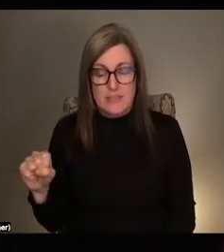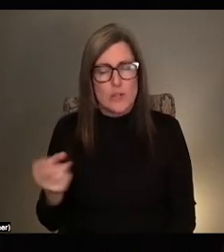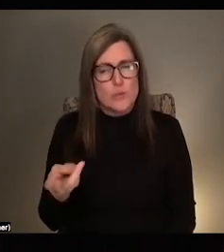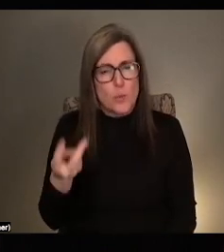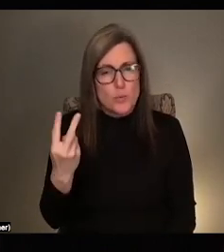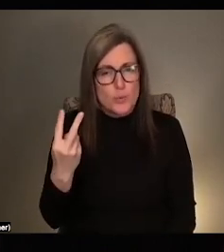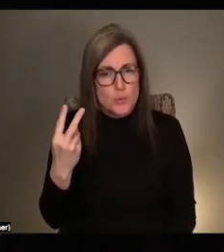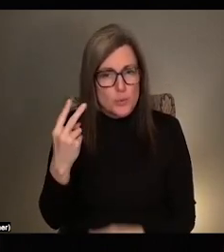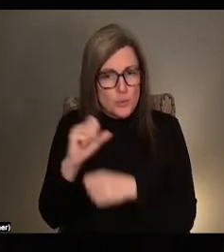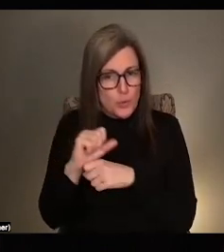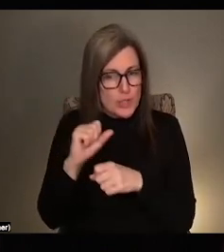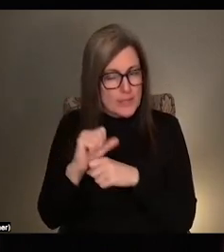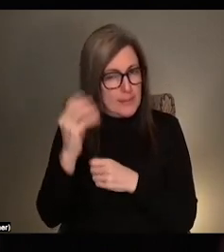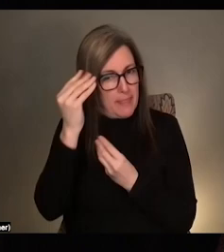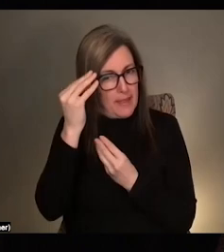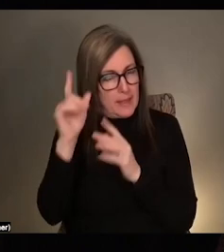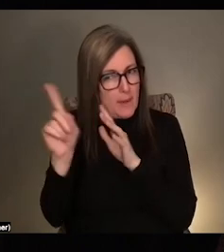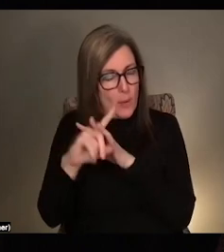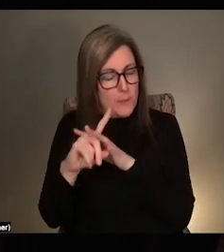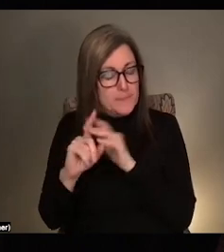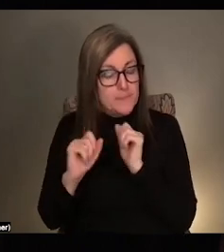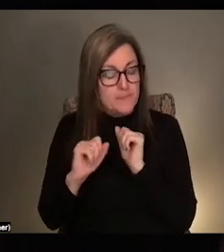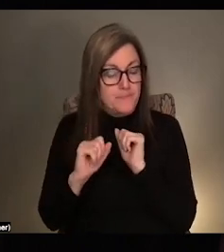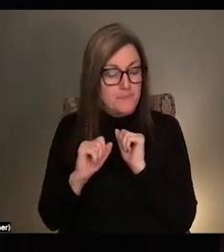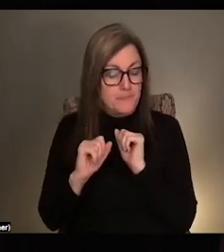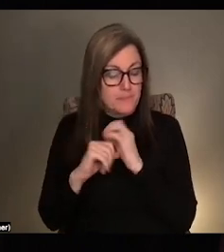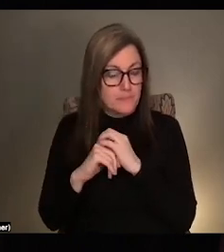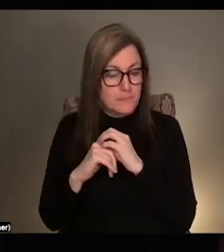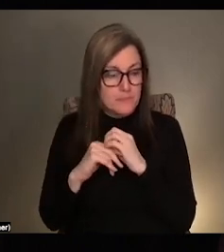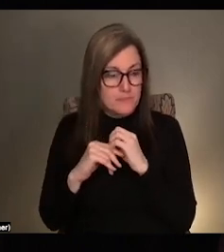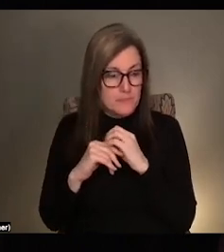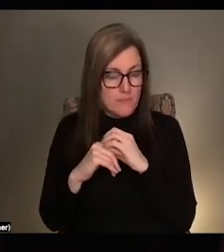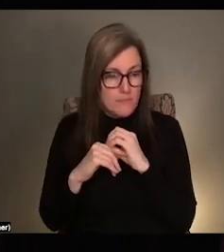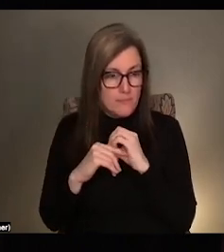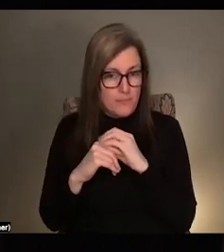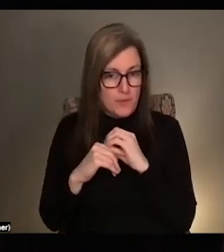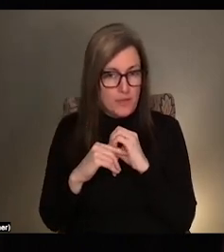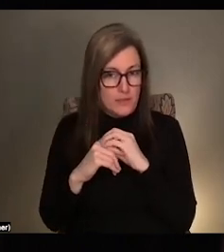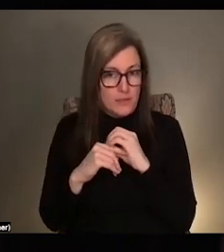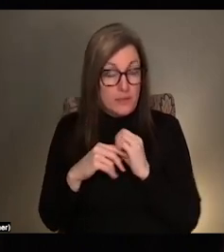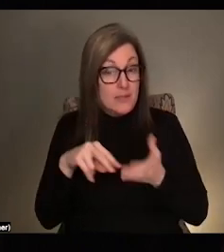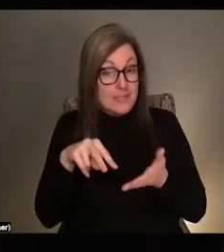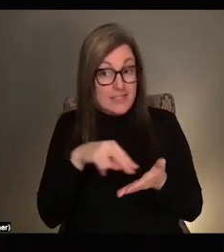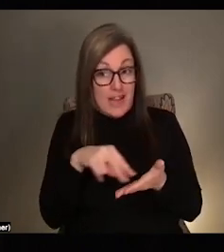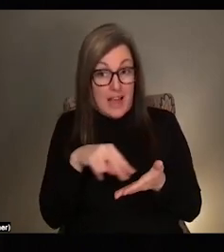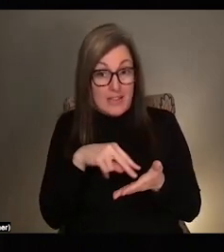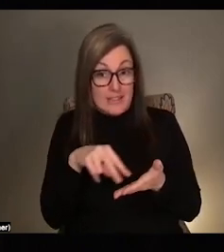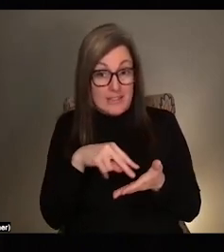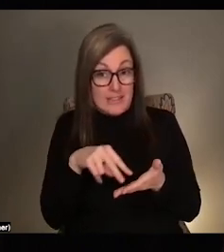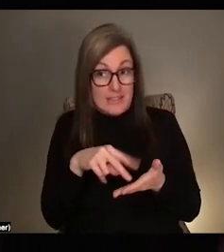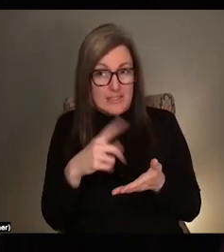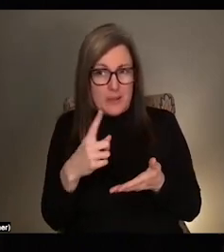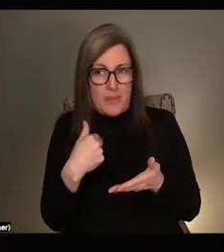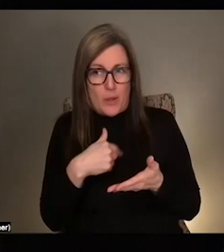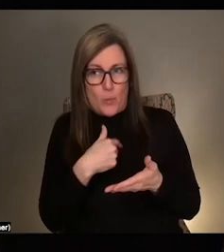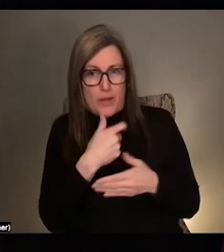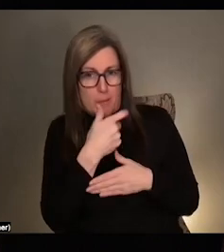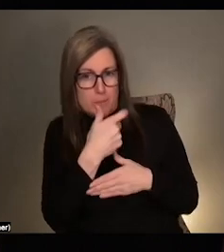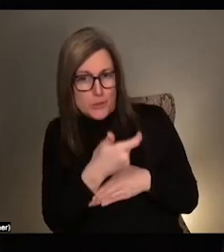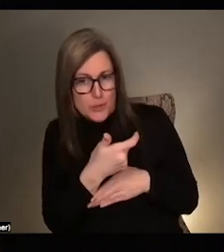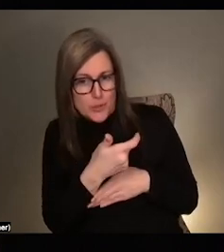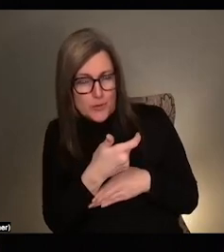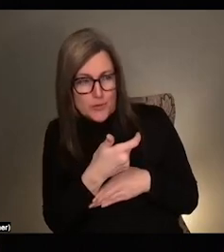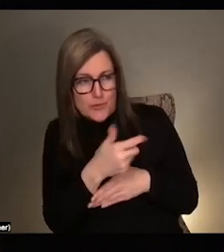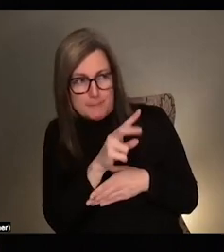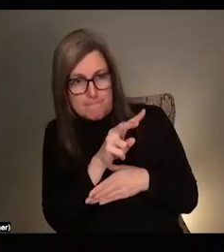right now, like thinking a lot about how we think of dance as something that is like observed something to be seen. And